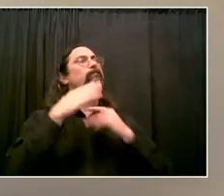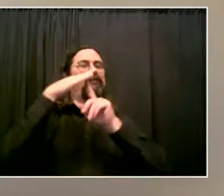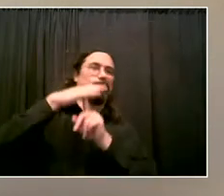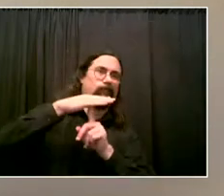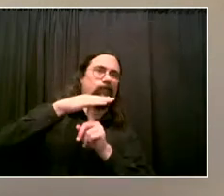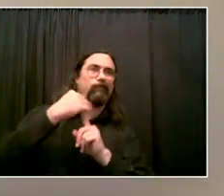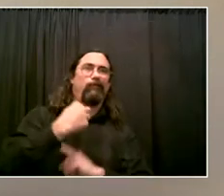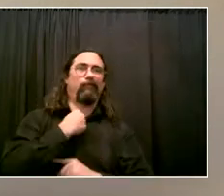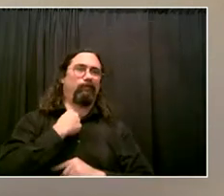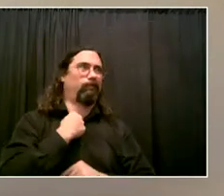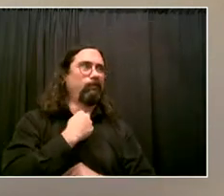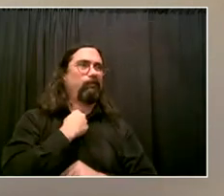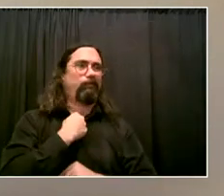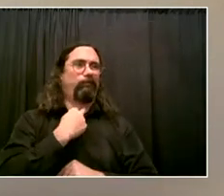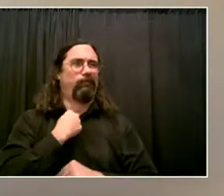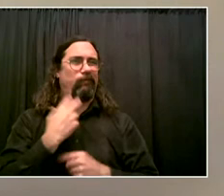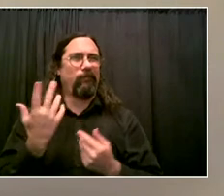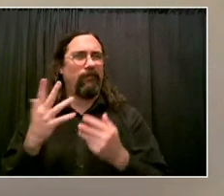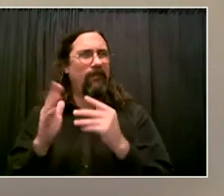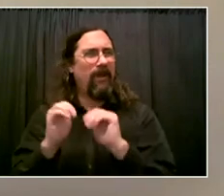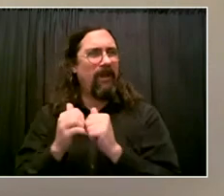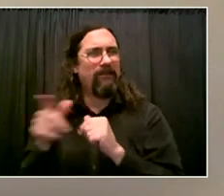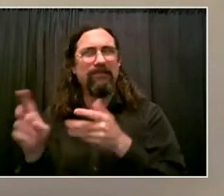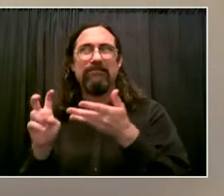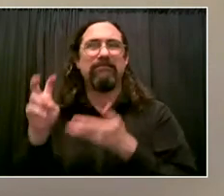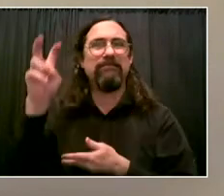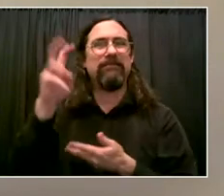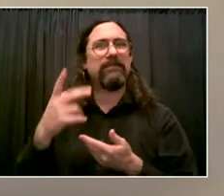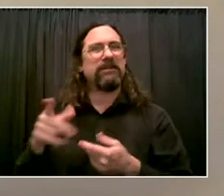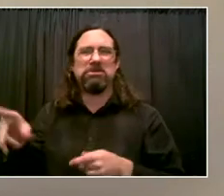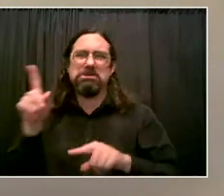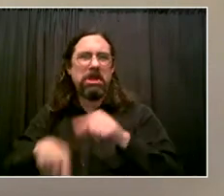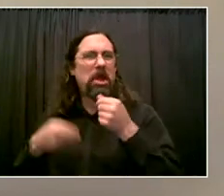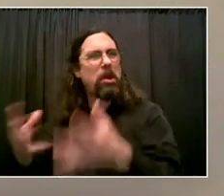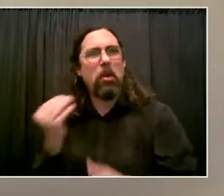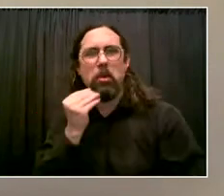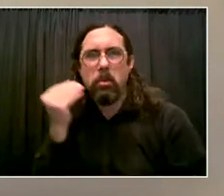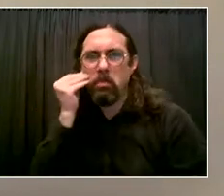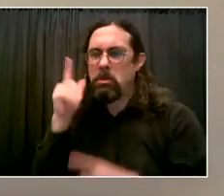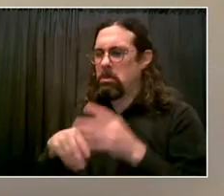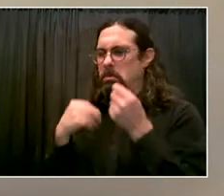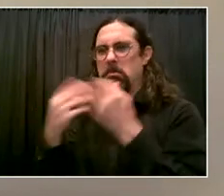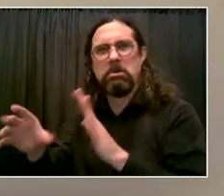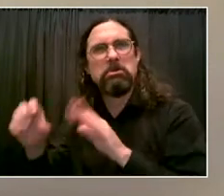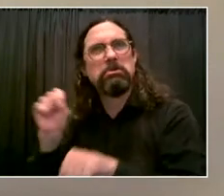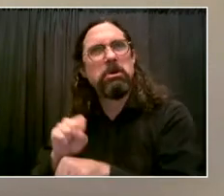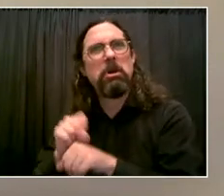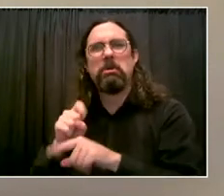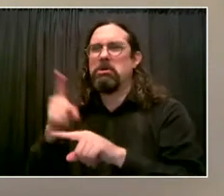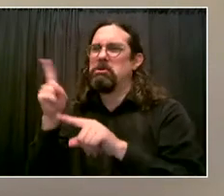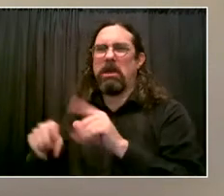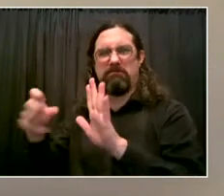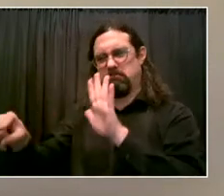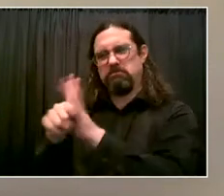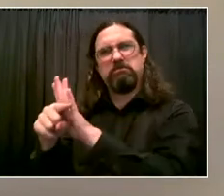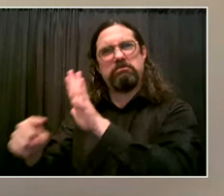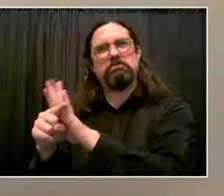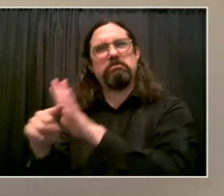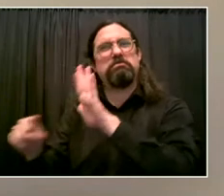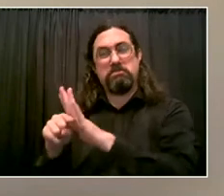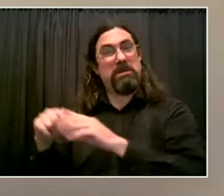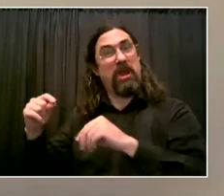this repetitive circle and we will always continue to deal with these issues. Uh, so again, my, my priorities, you know, with the